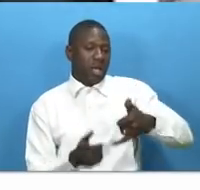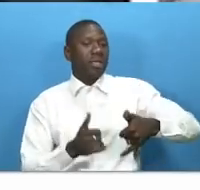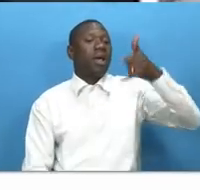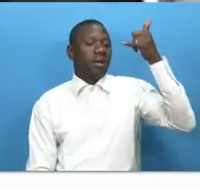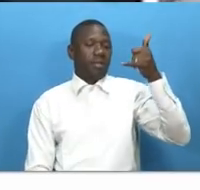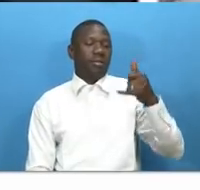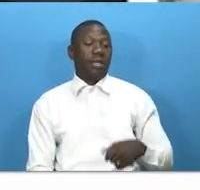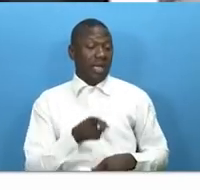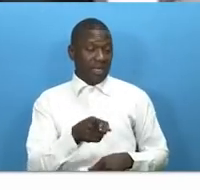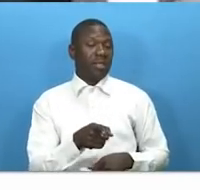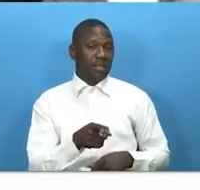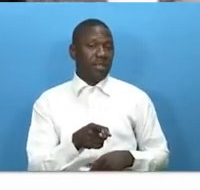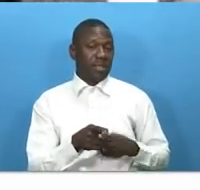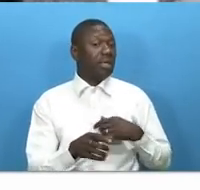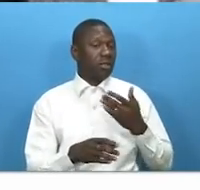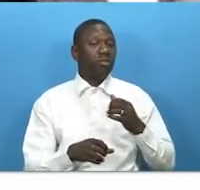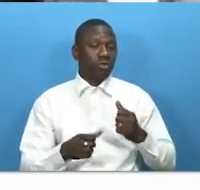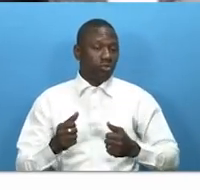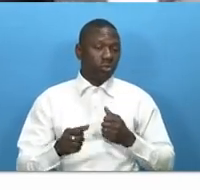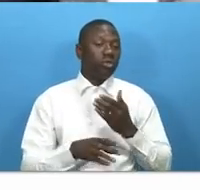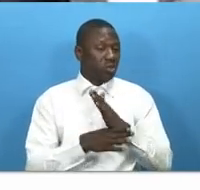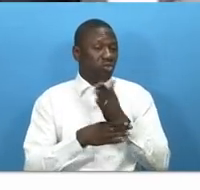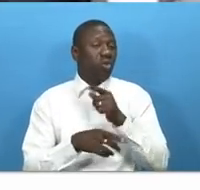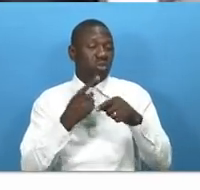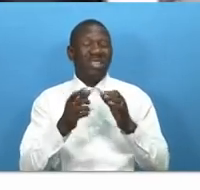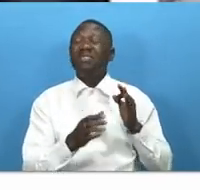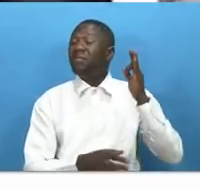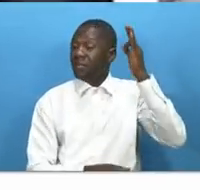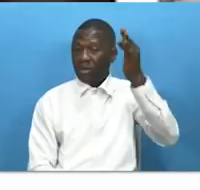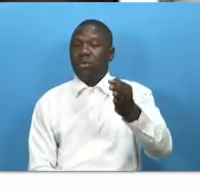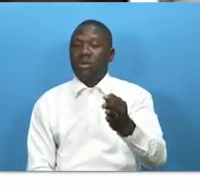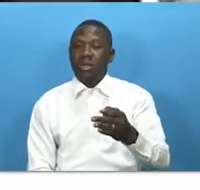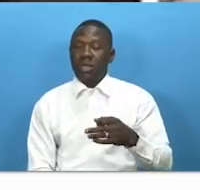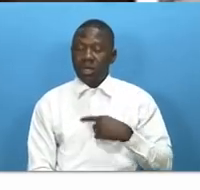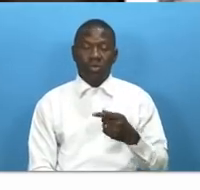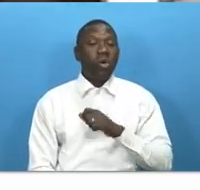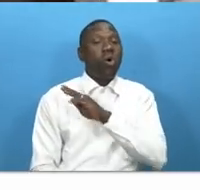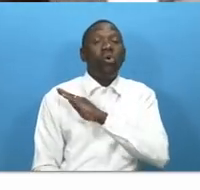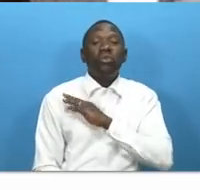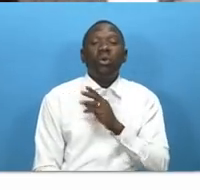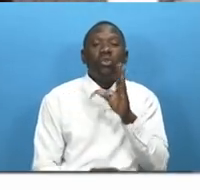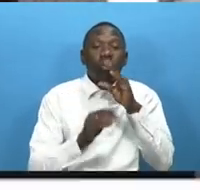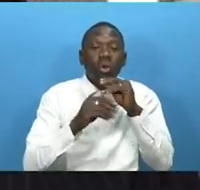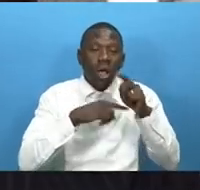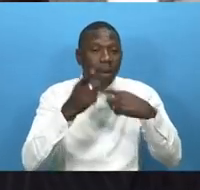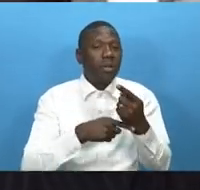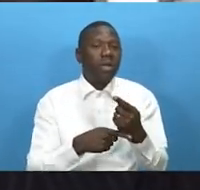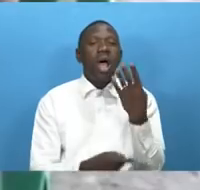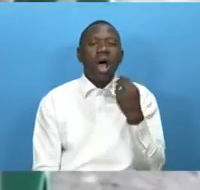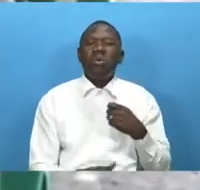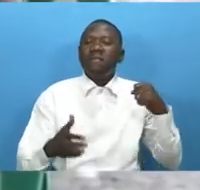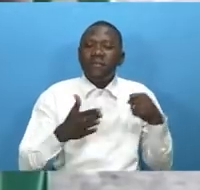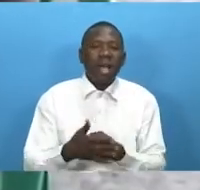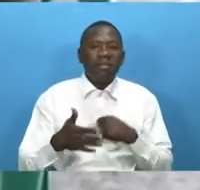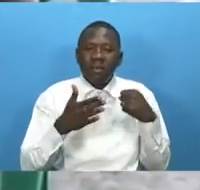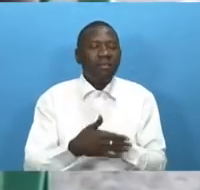implications on you in the long run and i think also increasing we are also talking about how do we fight